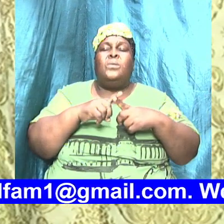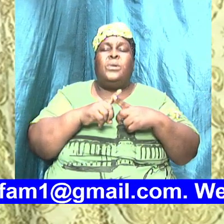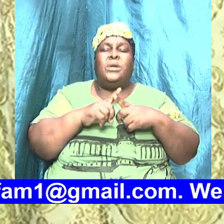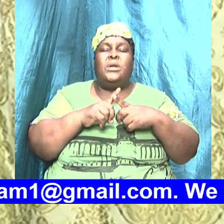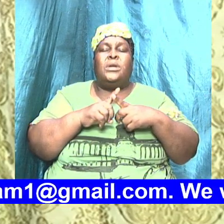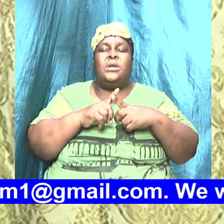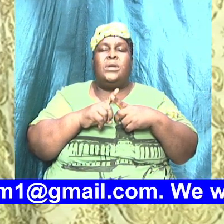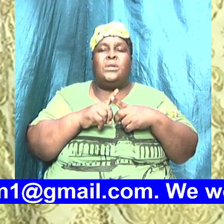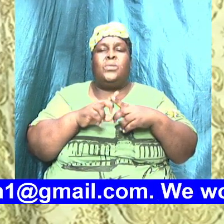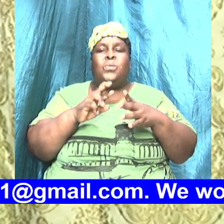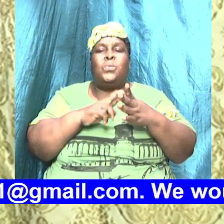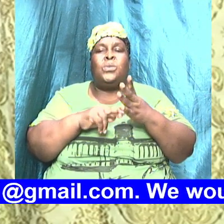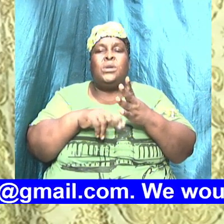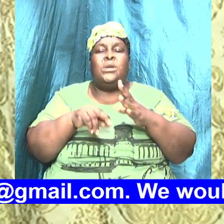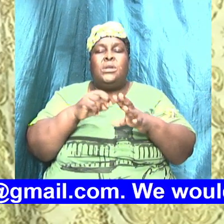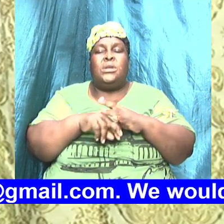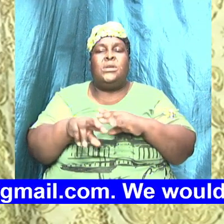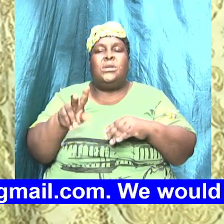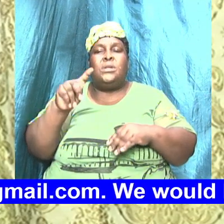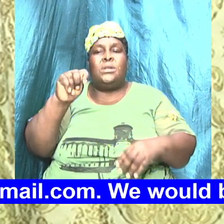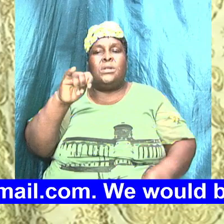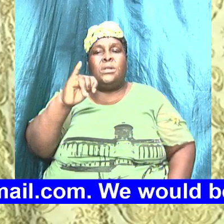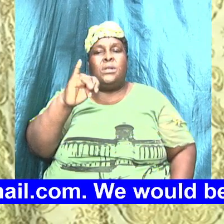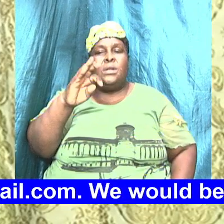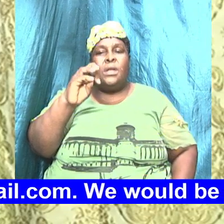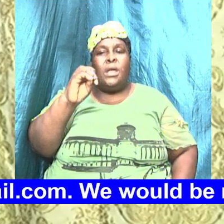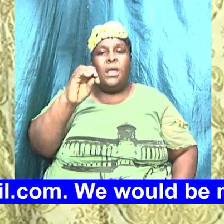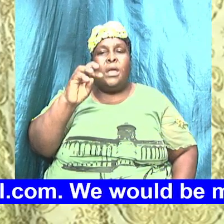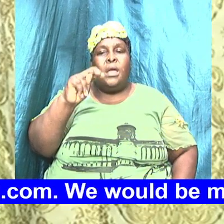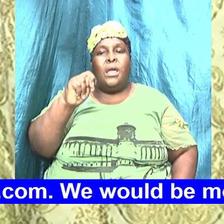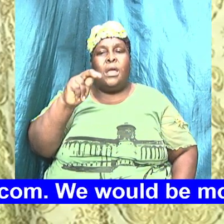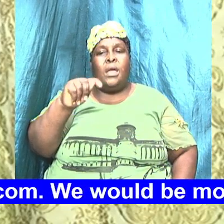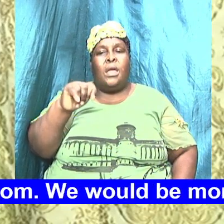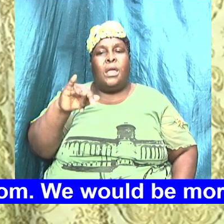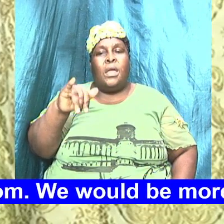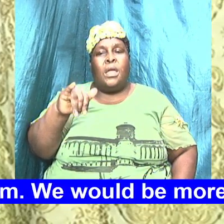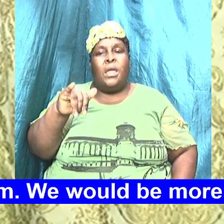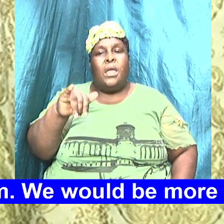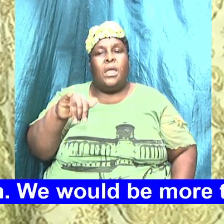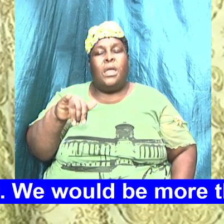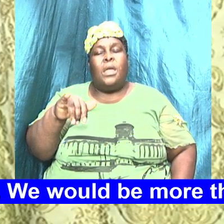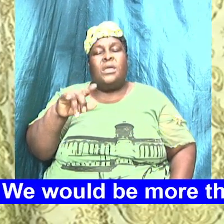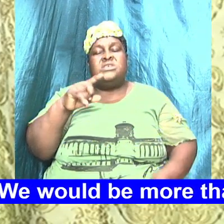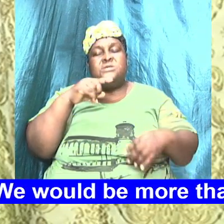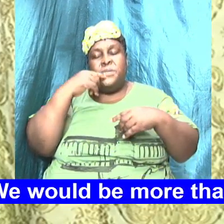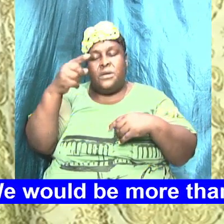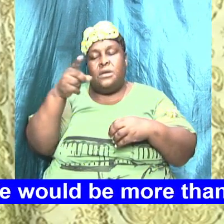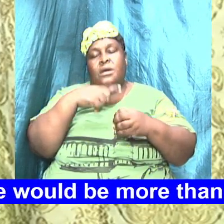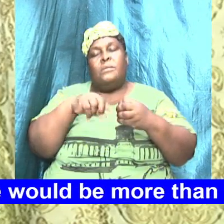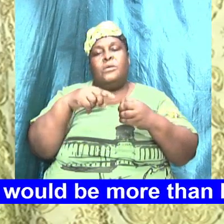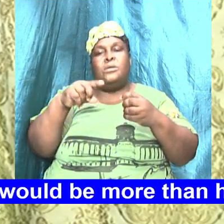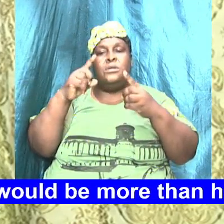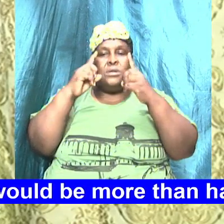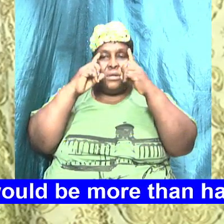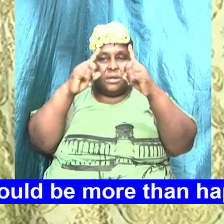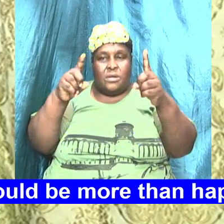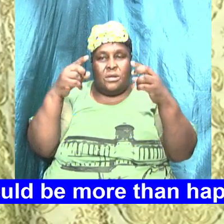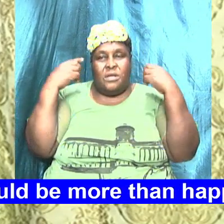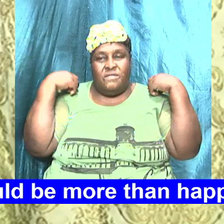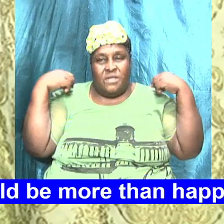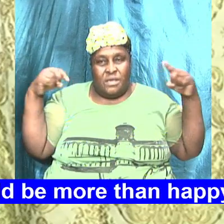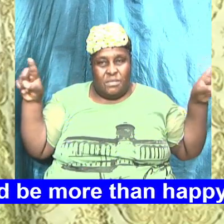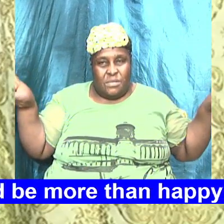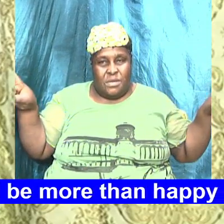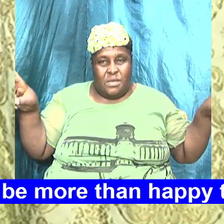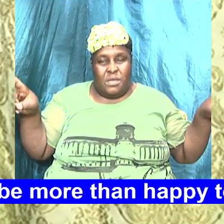In First Timothy Chapter Four It Mention About The Doctrine Of Demons And We Are Going To Look Into It And To